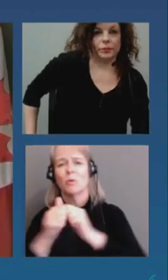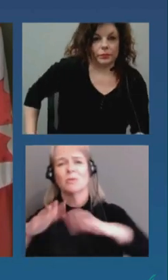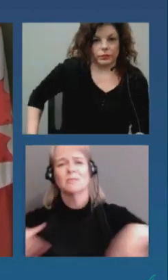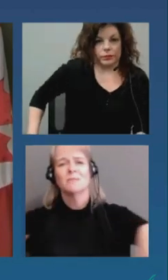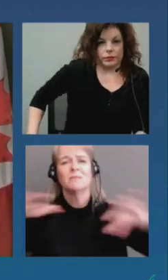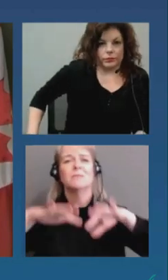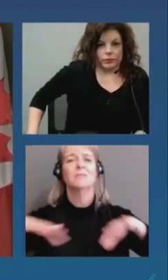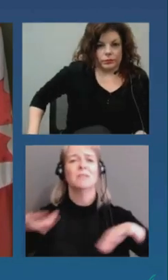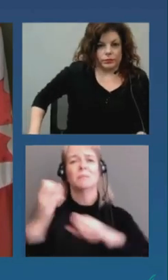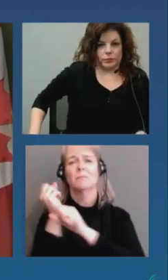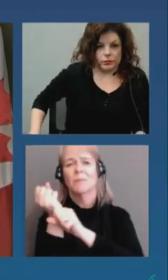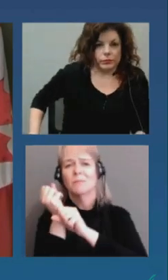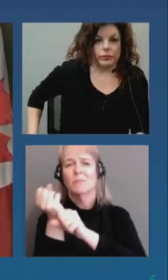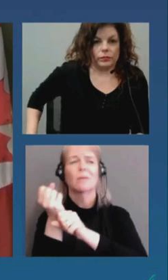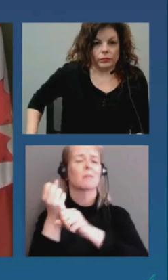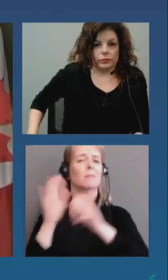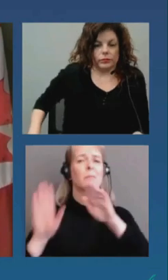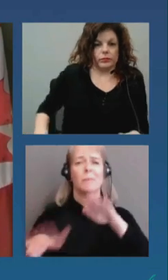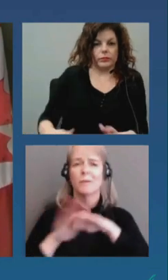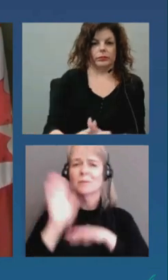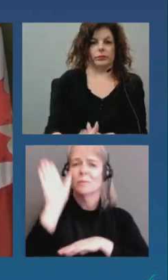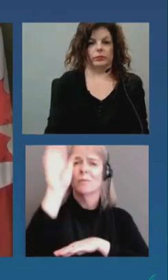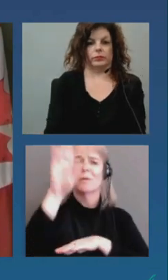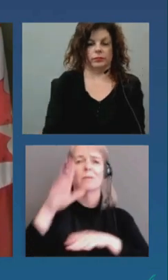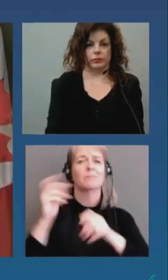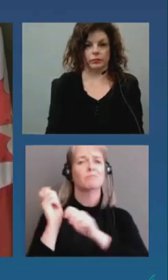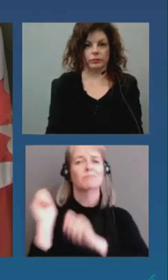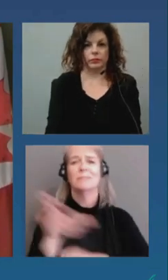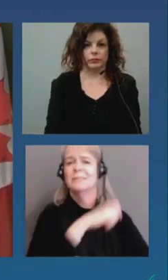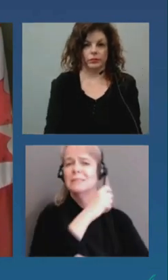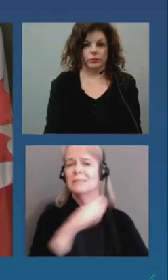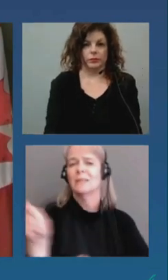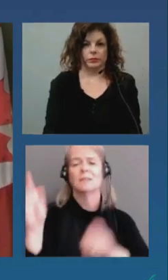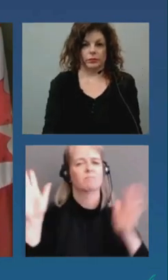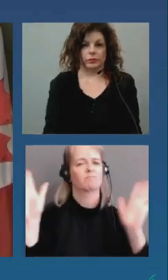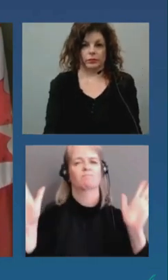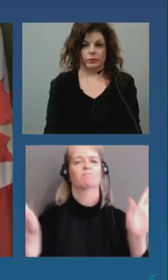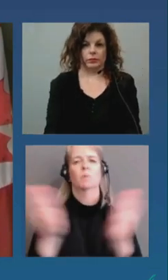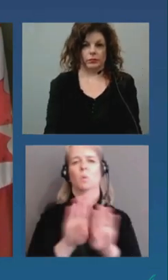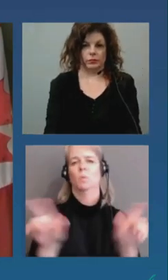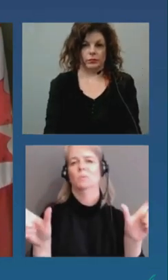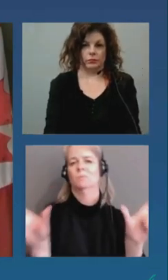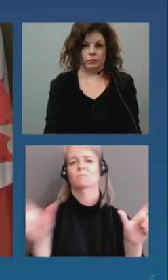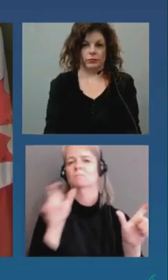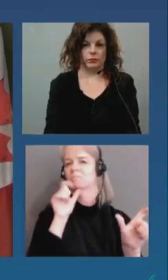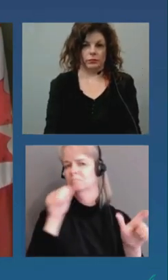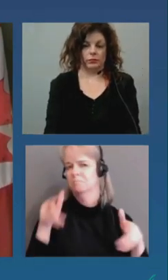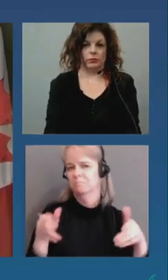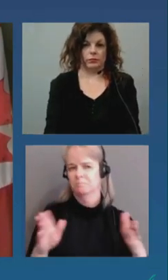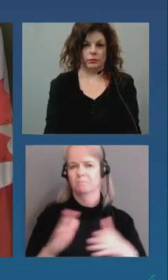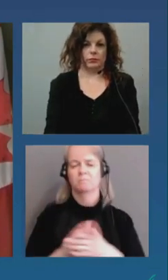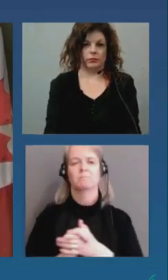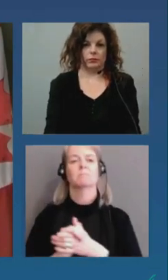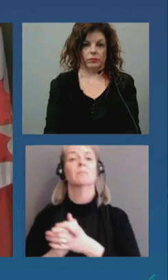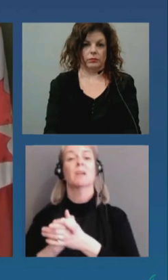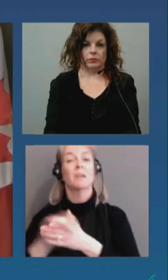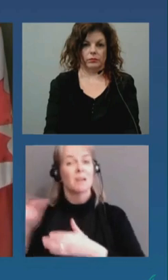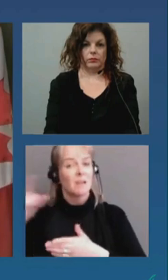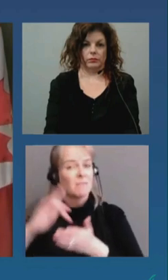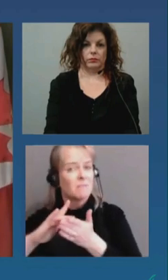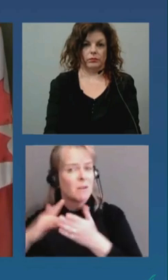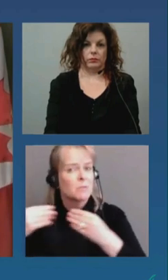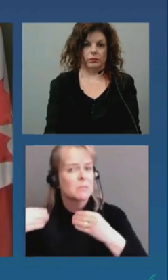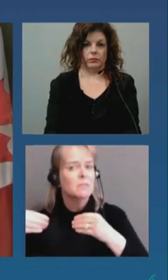and tennis courts reducing the capacity of retail stores such as grocery stores pharmacies and big box stores to